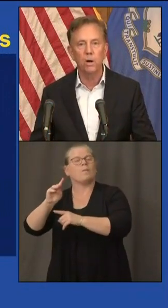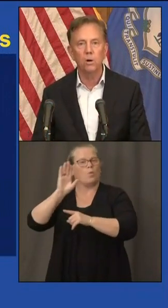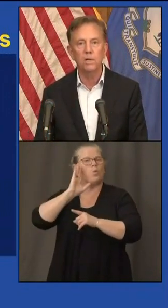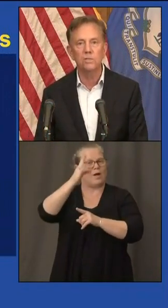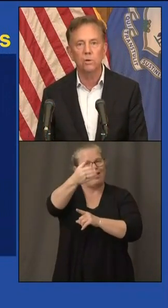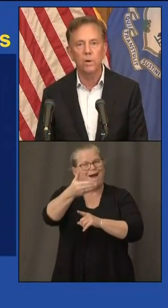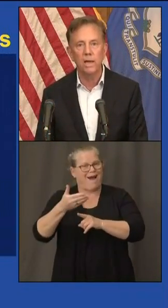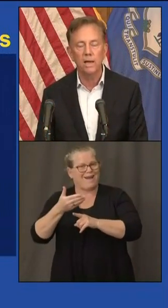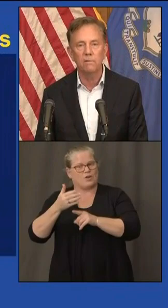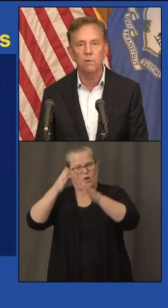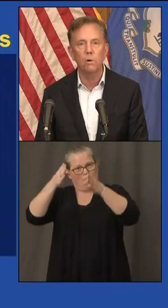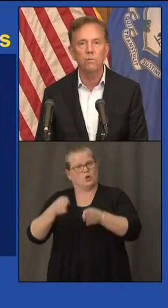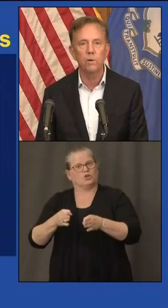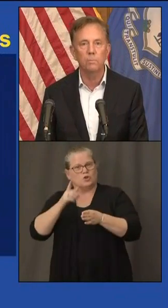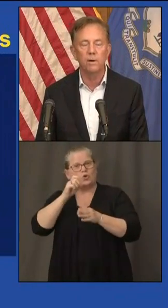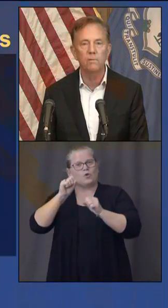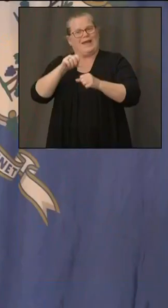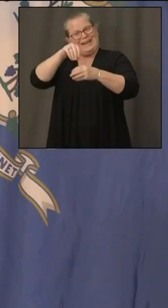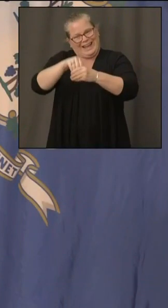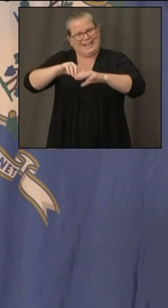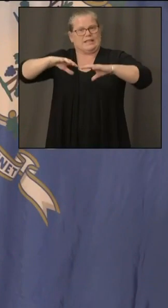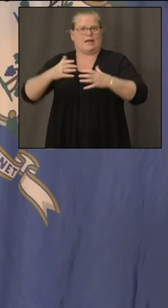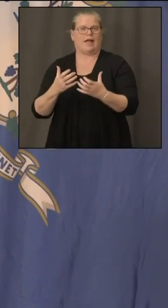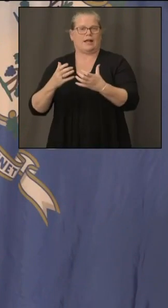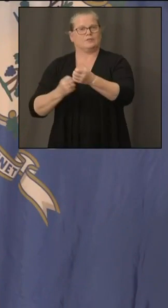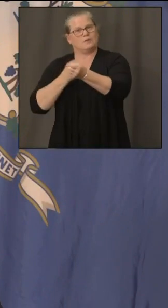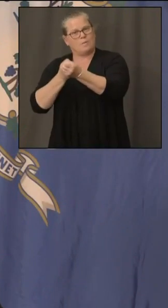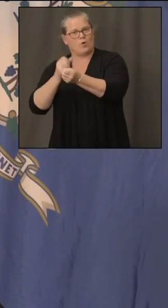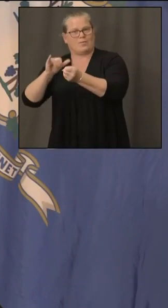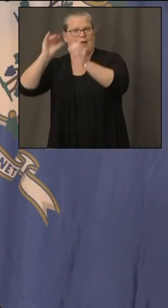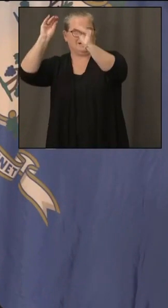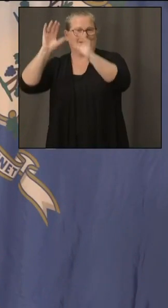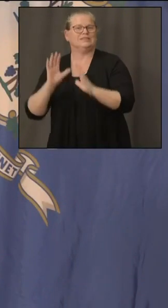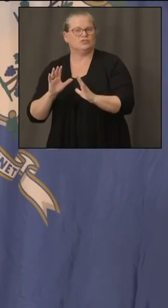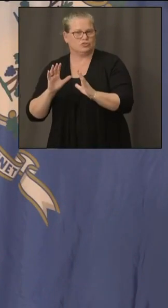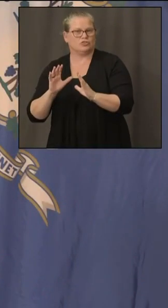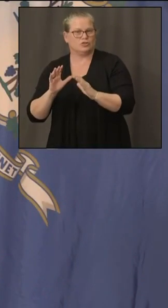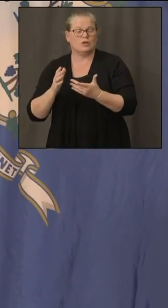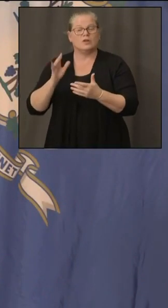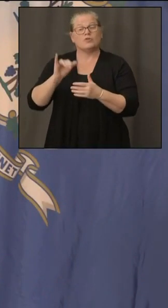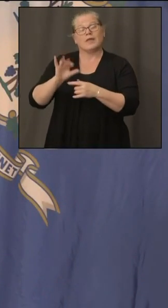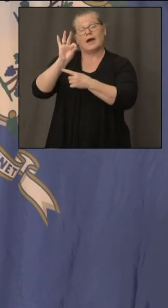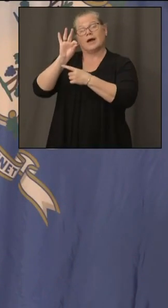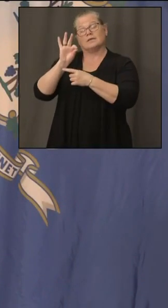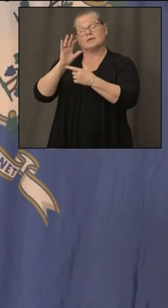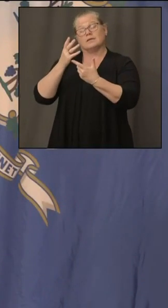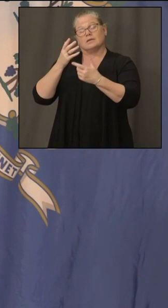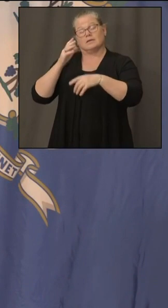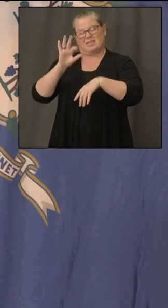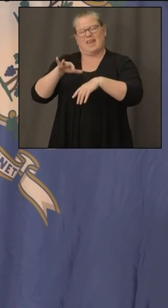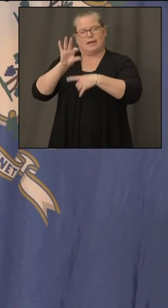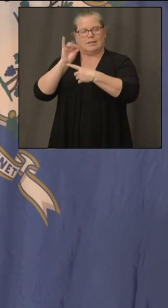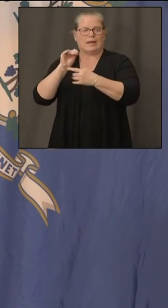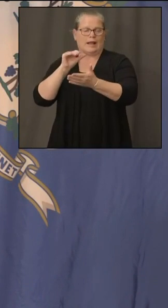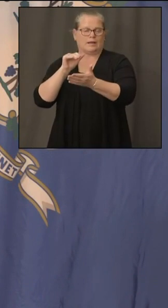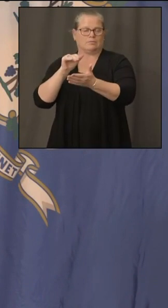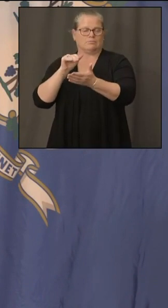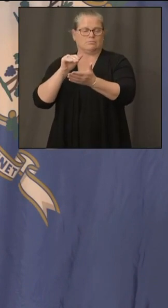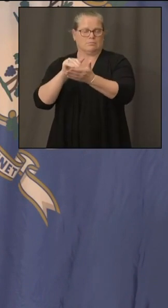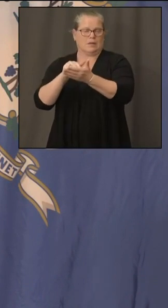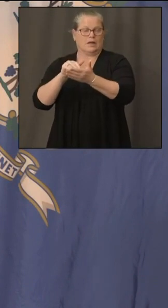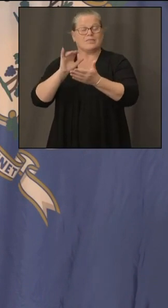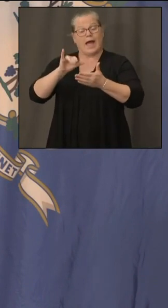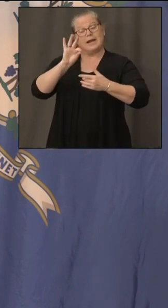priorities that we have over and above the 90 million that's going directly to each and every one of you the schools